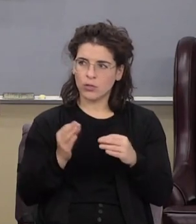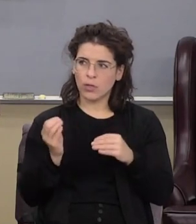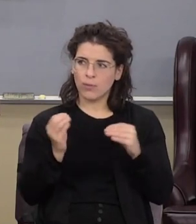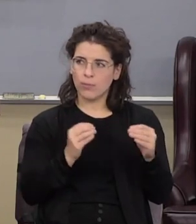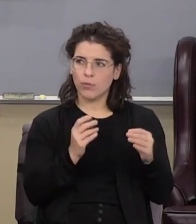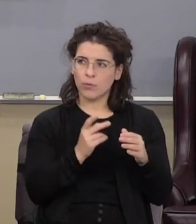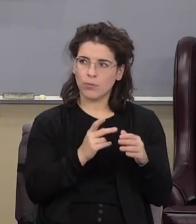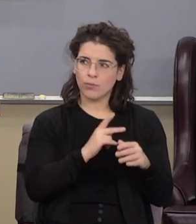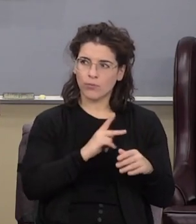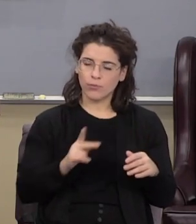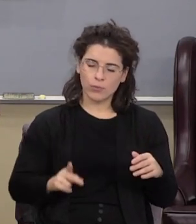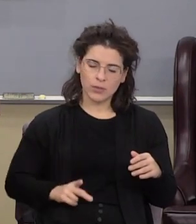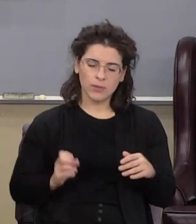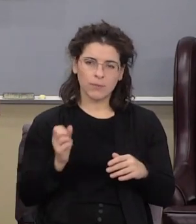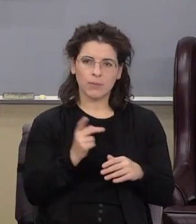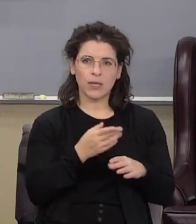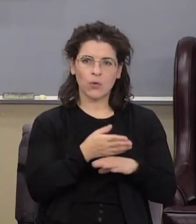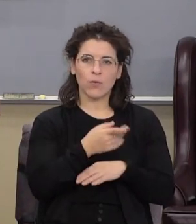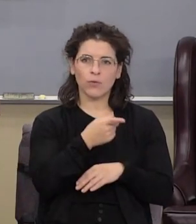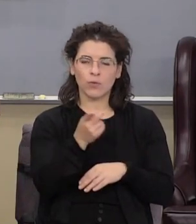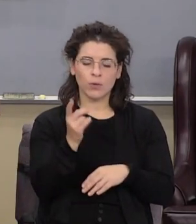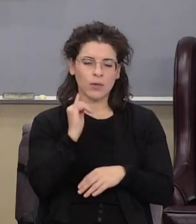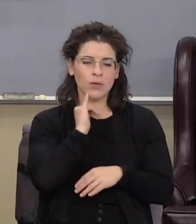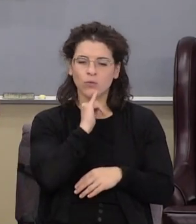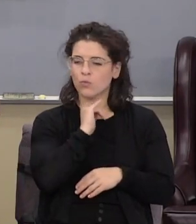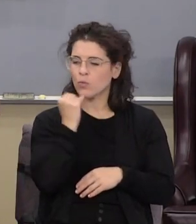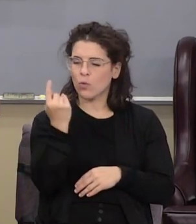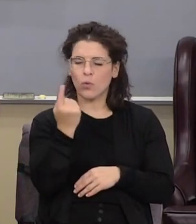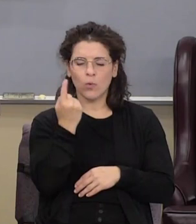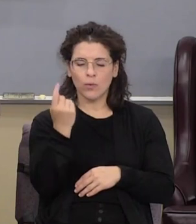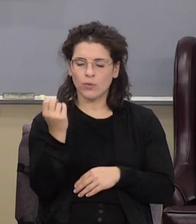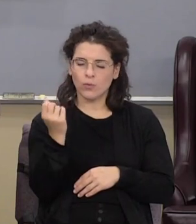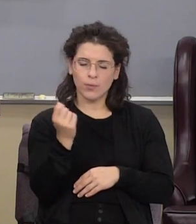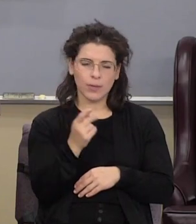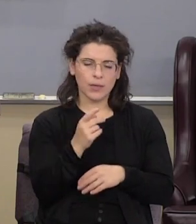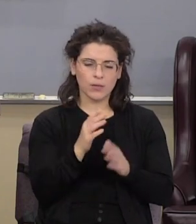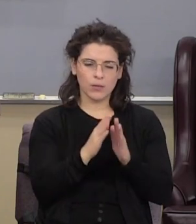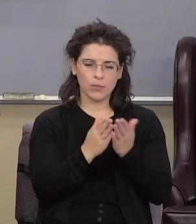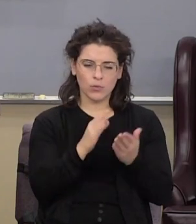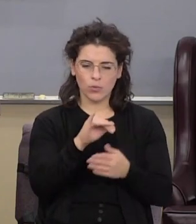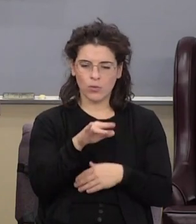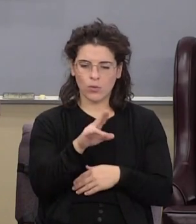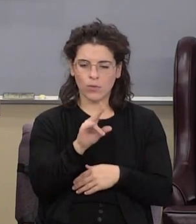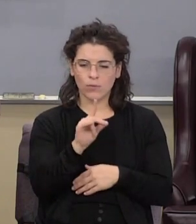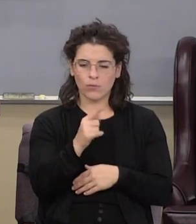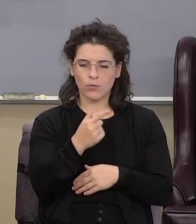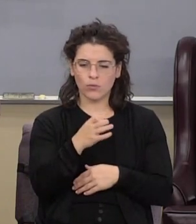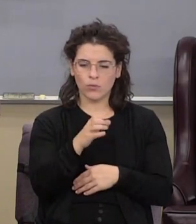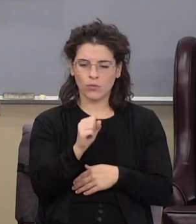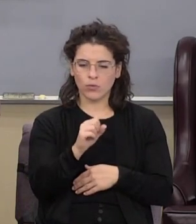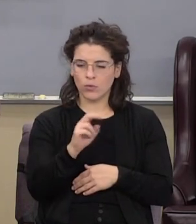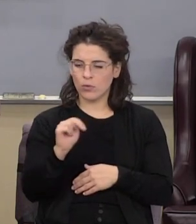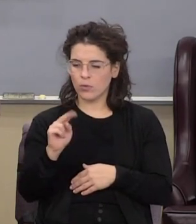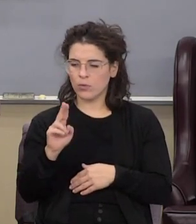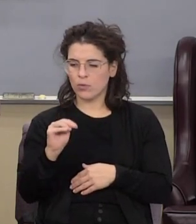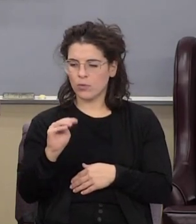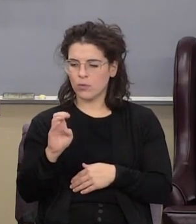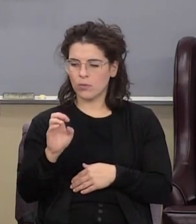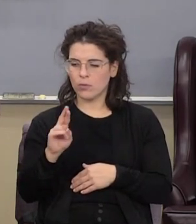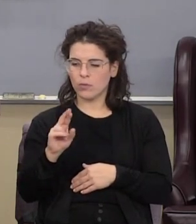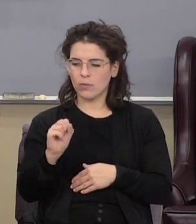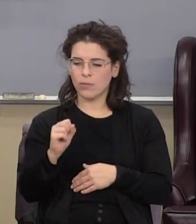back over you and Israel always go back to the book of Judges and the book of Numbers they had a leader in every